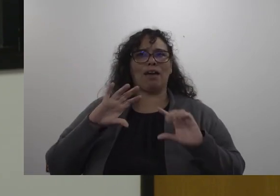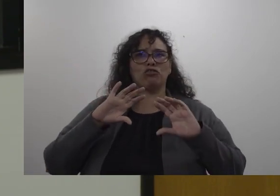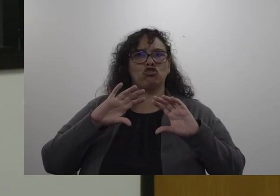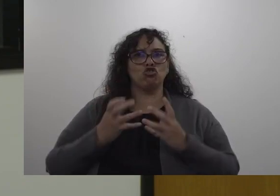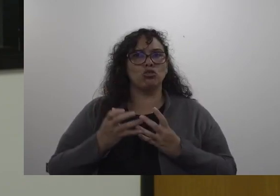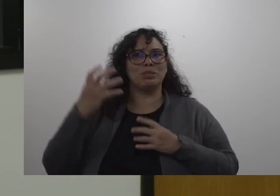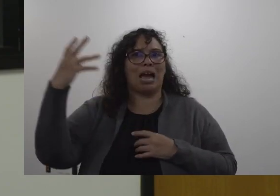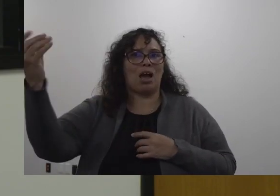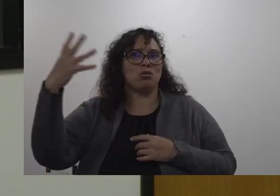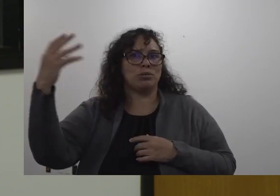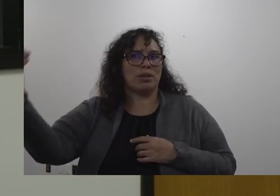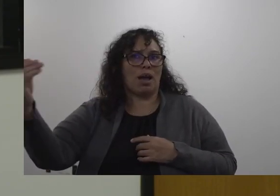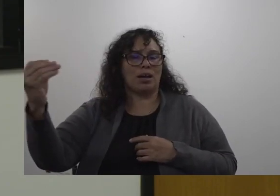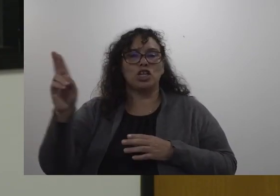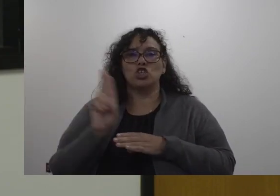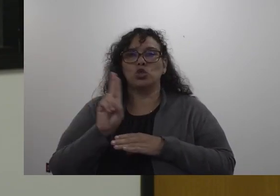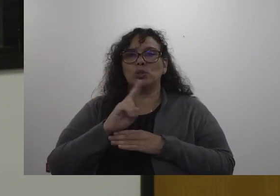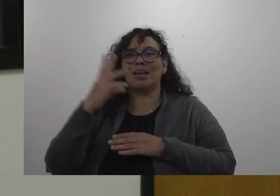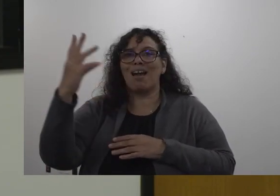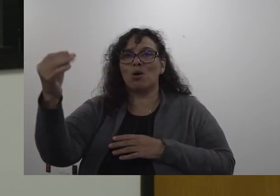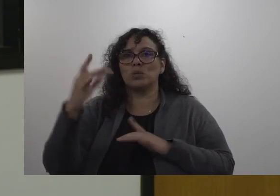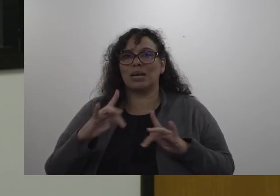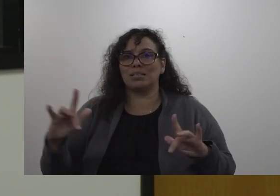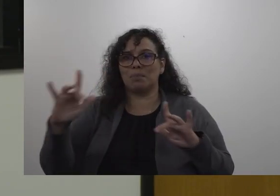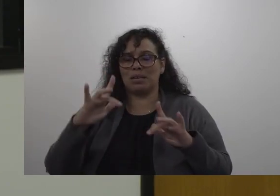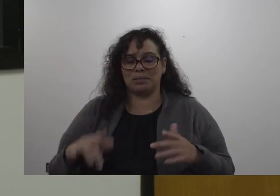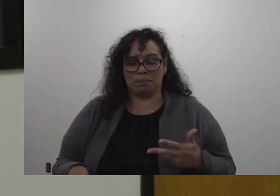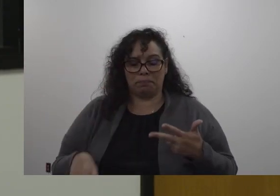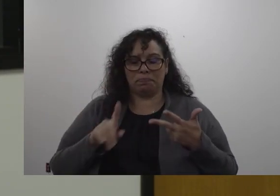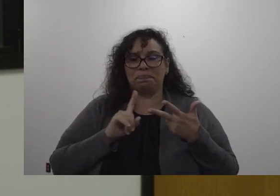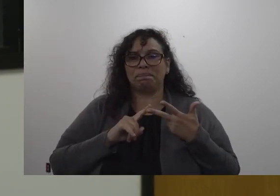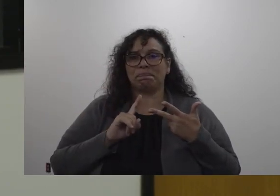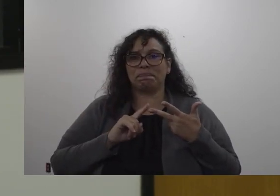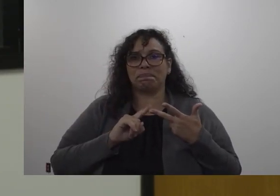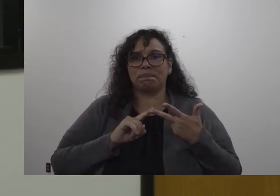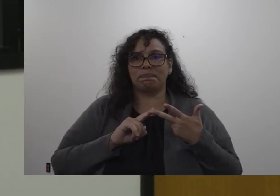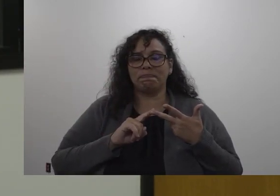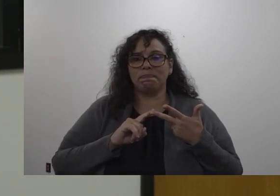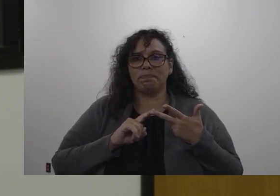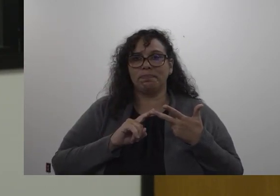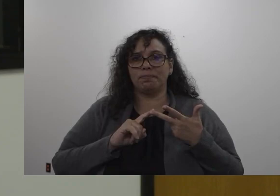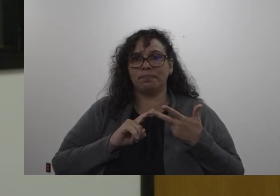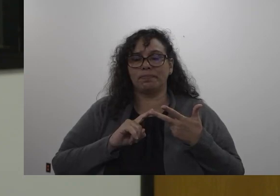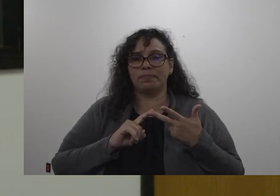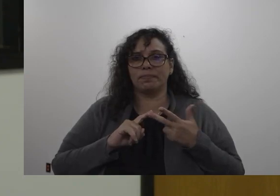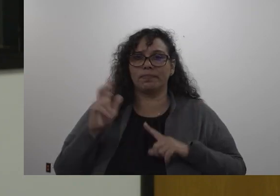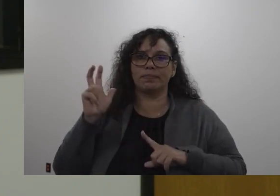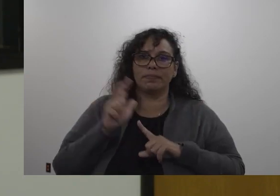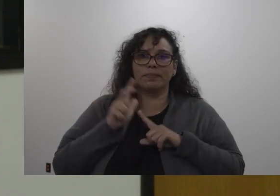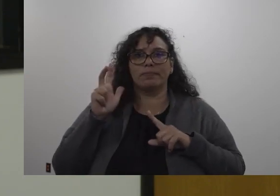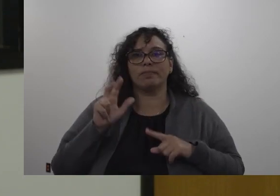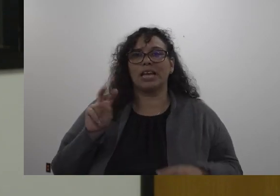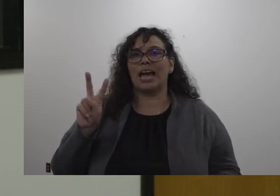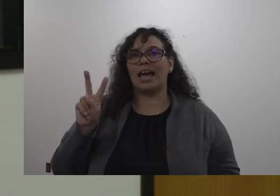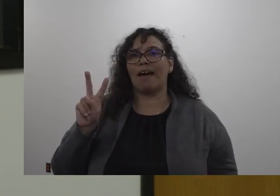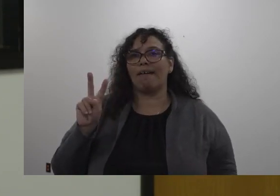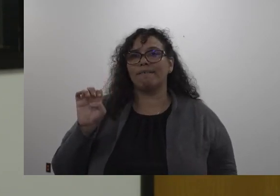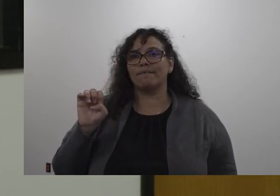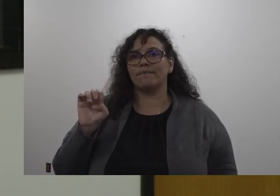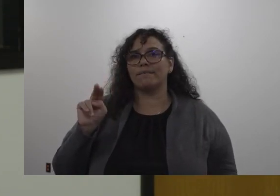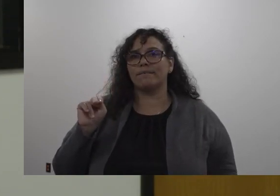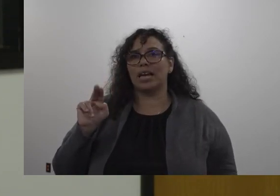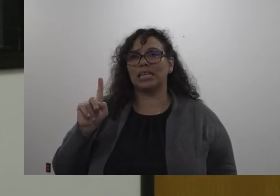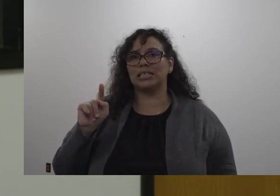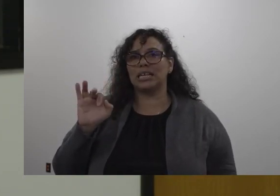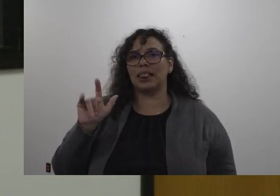out using additional space that's available number three optimizing ventilation and I just want to repeat again it